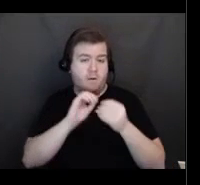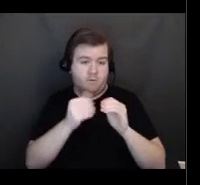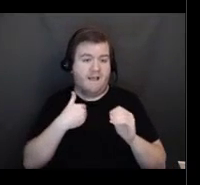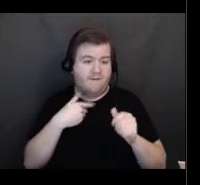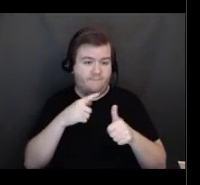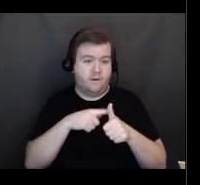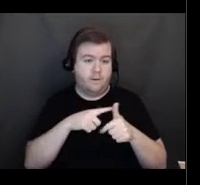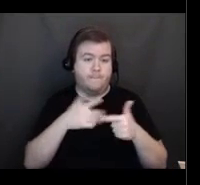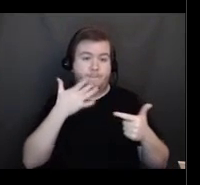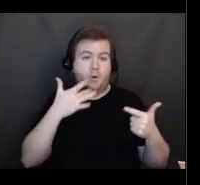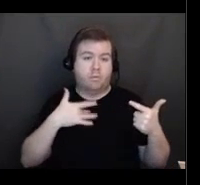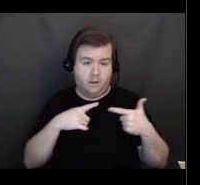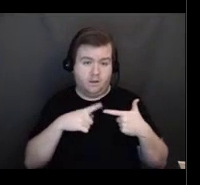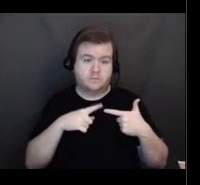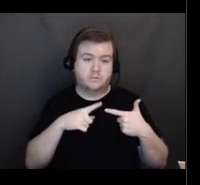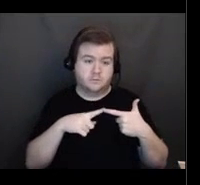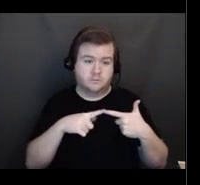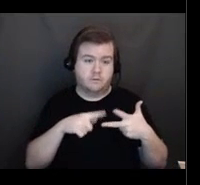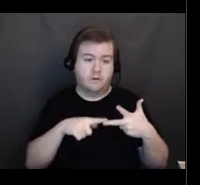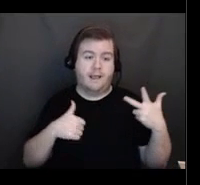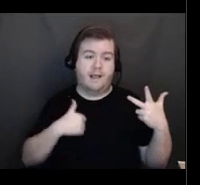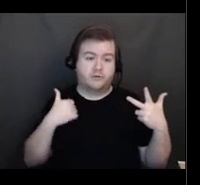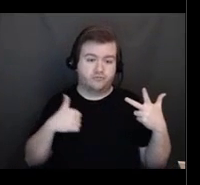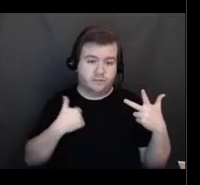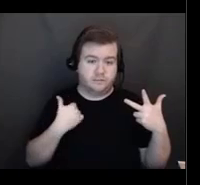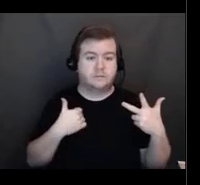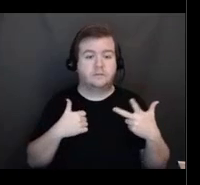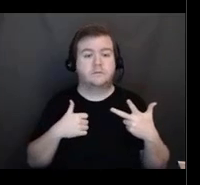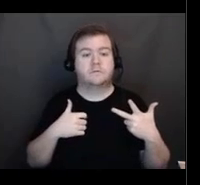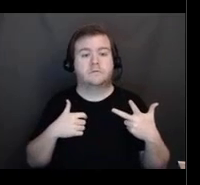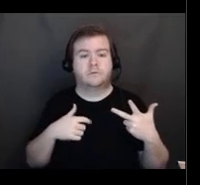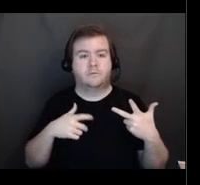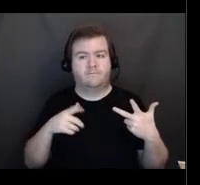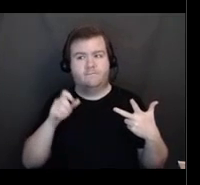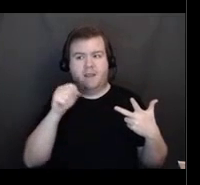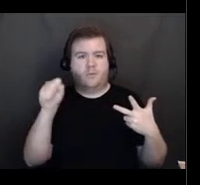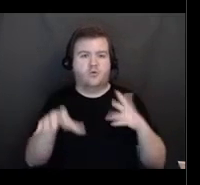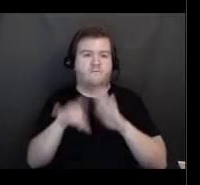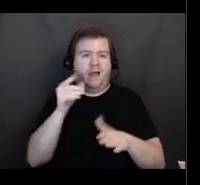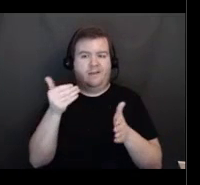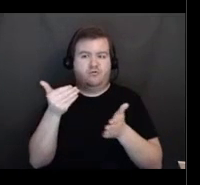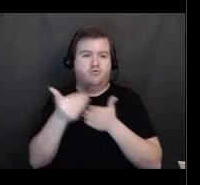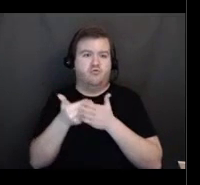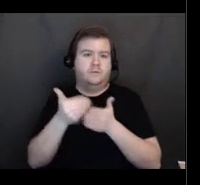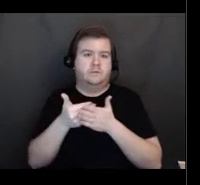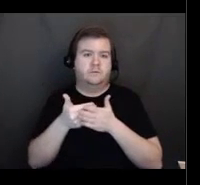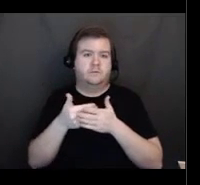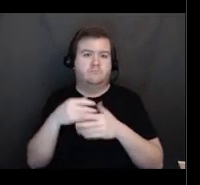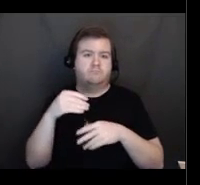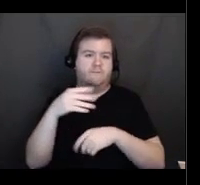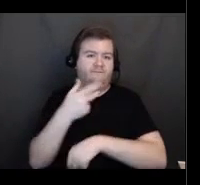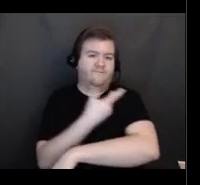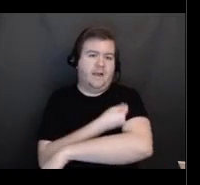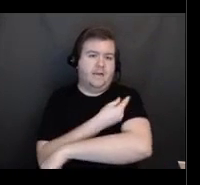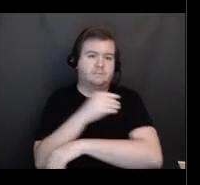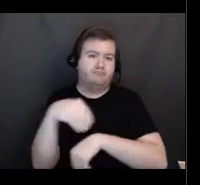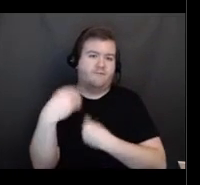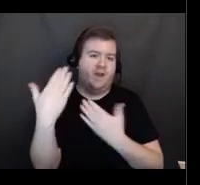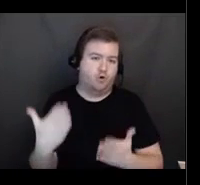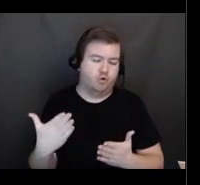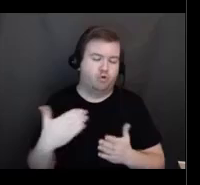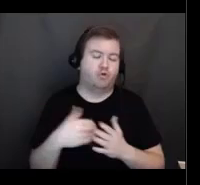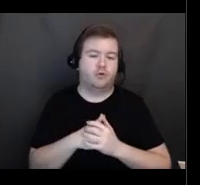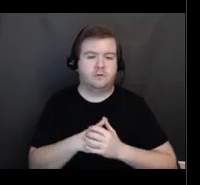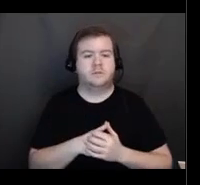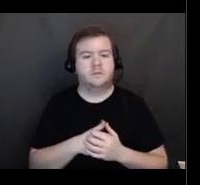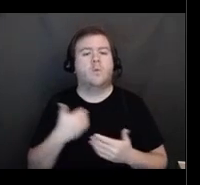birth, address to locate the vaccine provider. We have vaccine provider